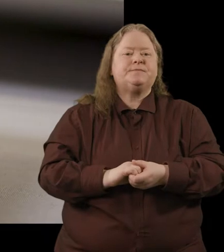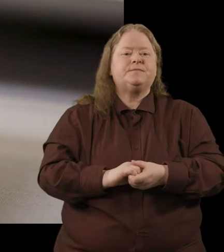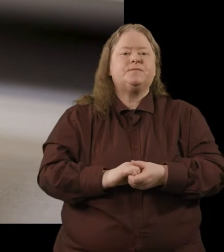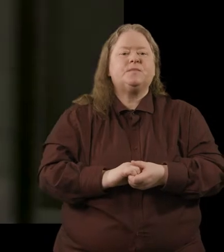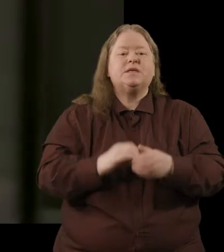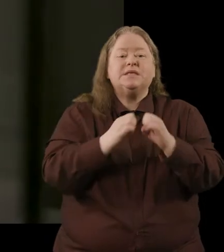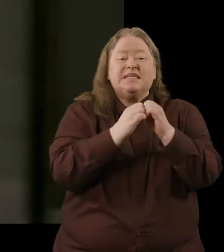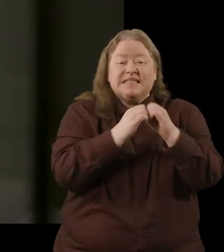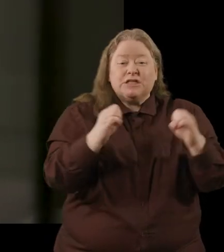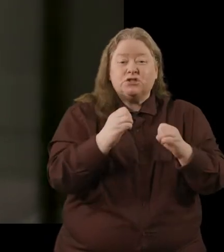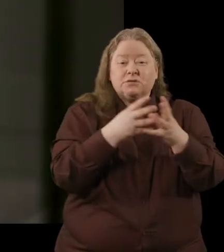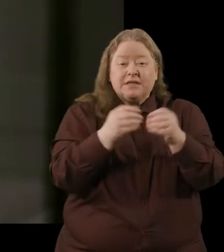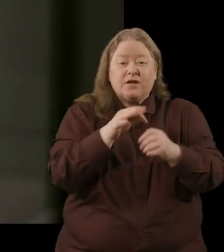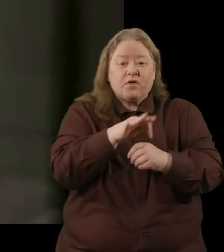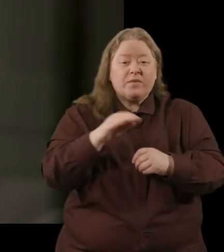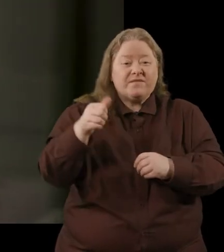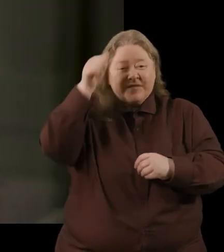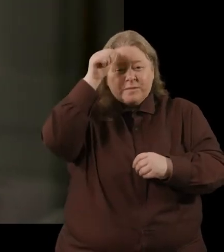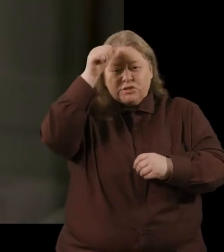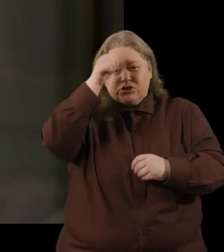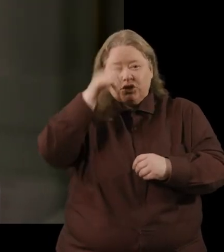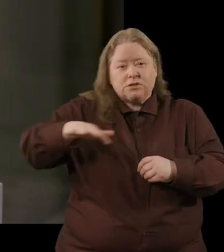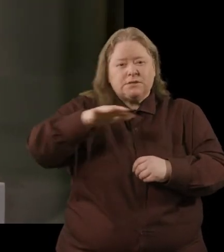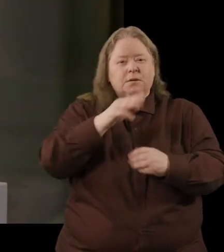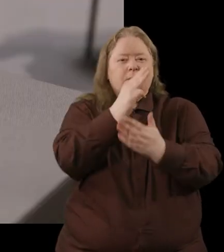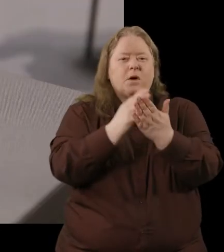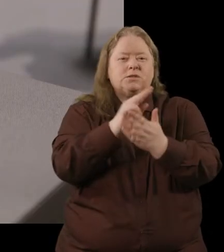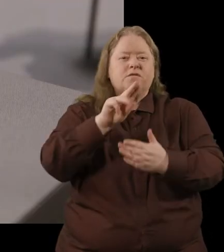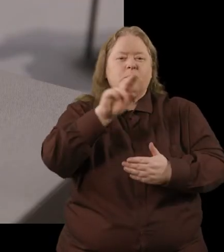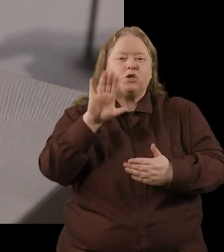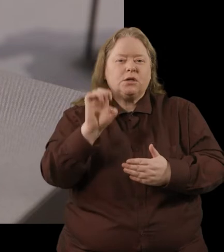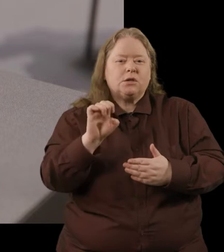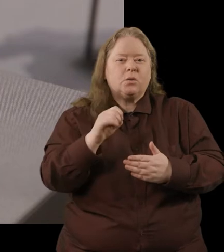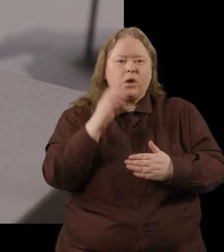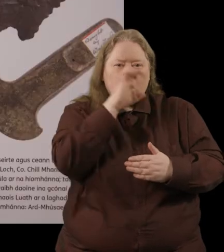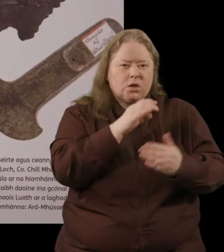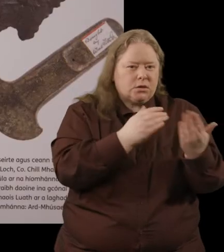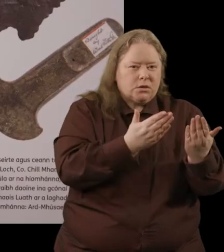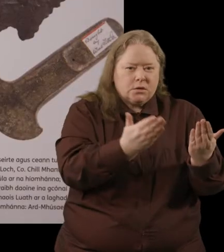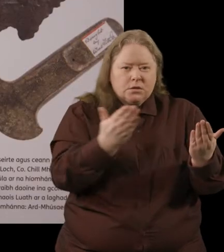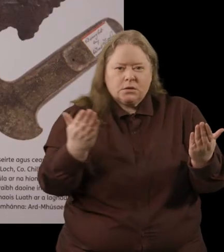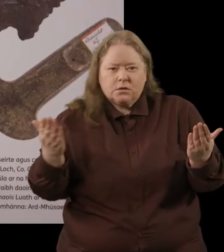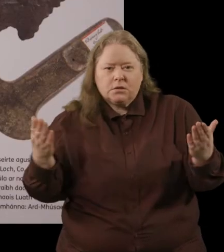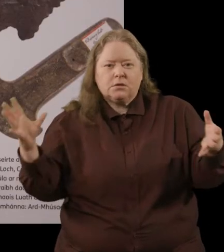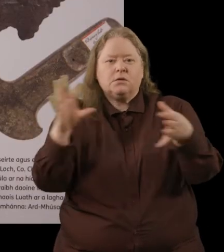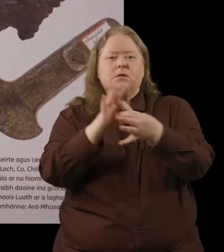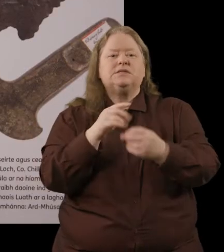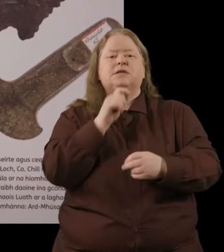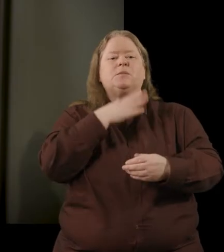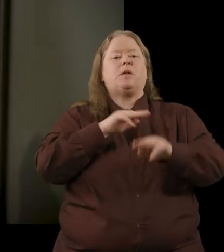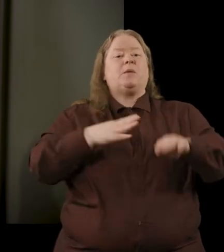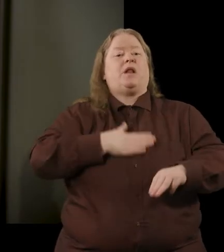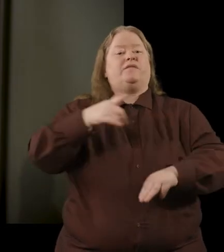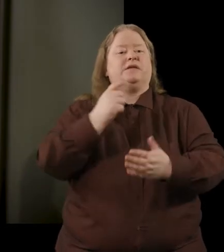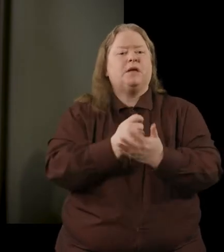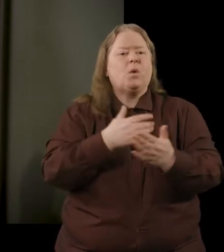Each object from this famous Christian site is a piece of a puzzle which, when we look at it all together, can tell us about the people alive at the time,